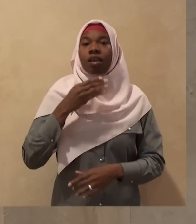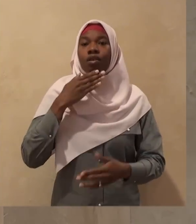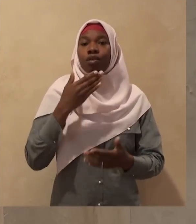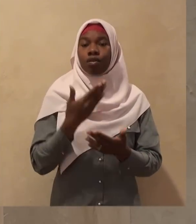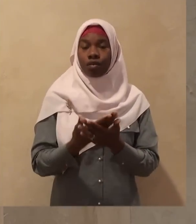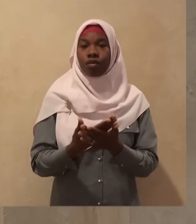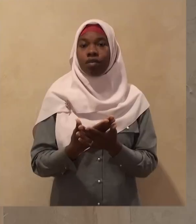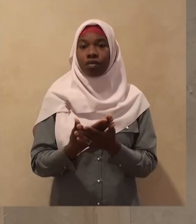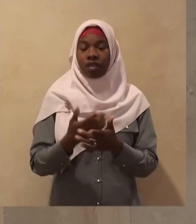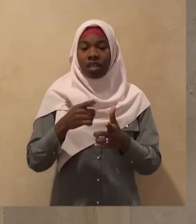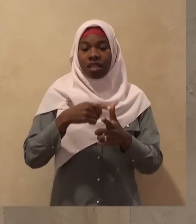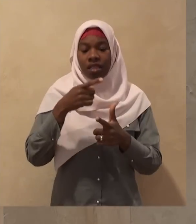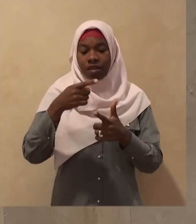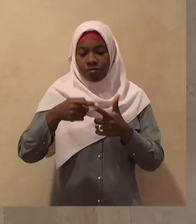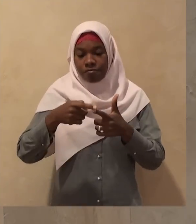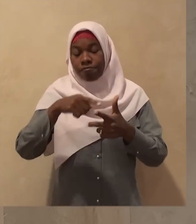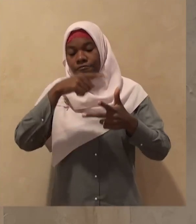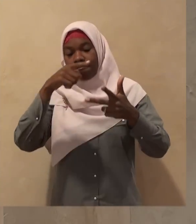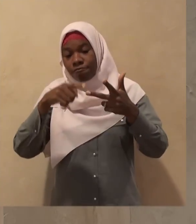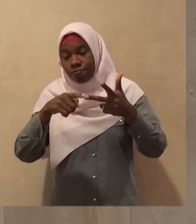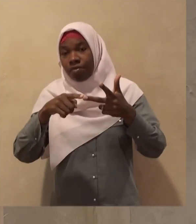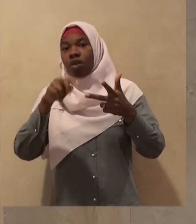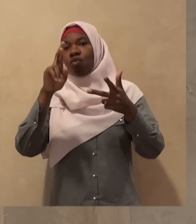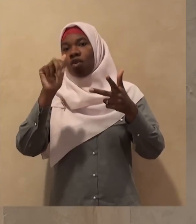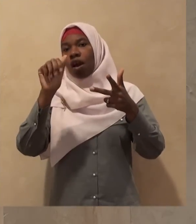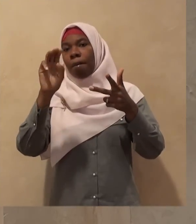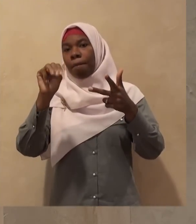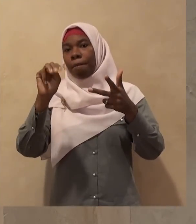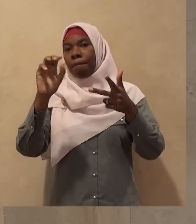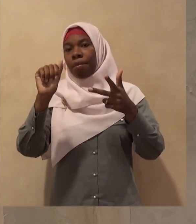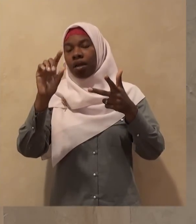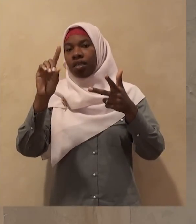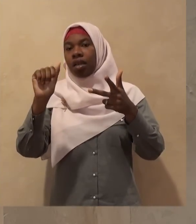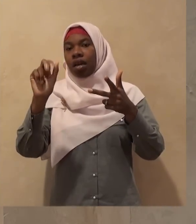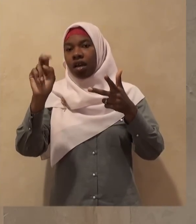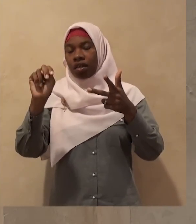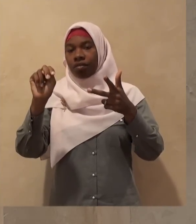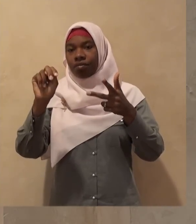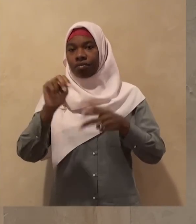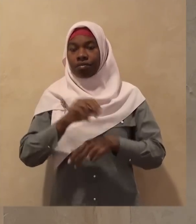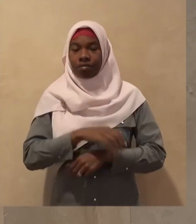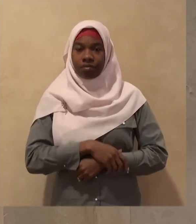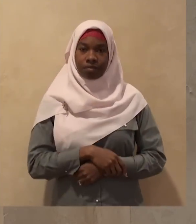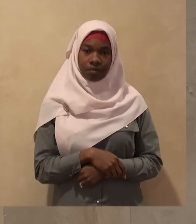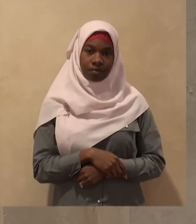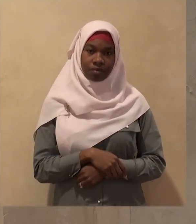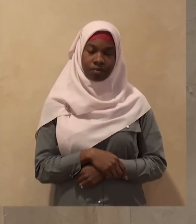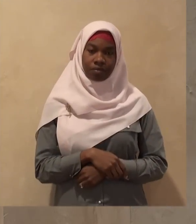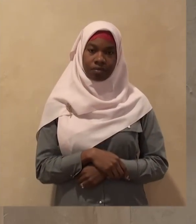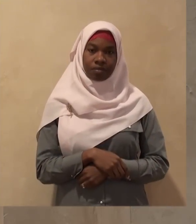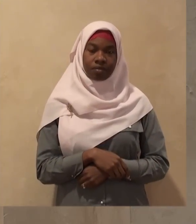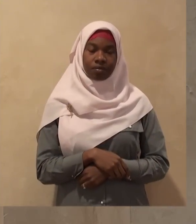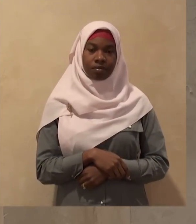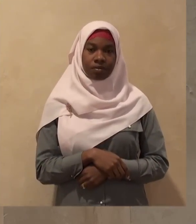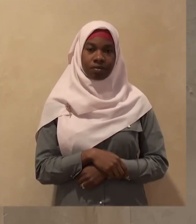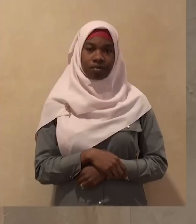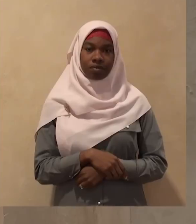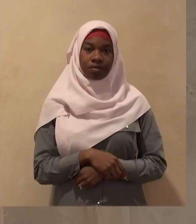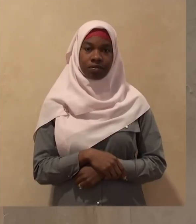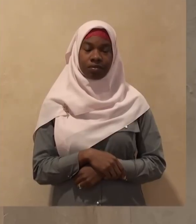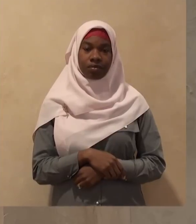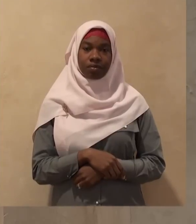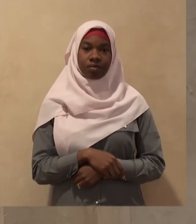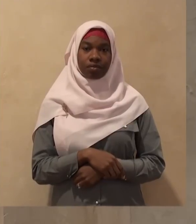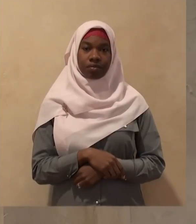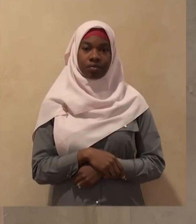Ramadan because the month of Ramadan follows the month of Rajab after the interwealing month of